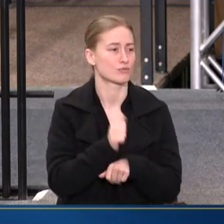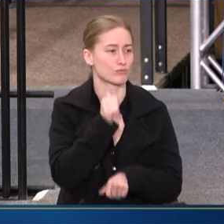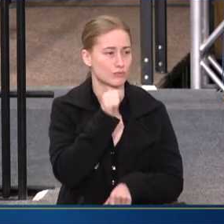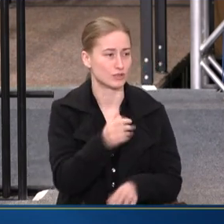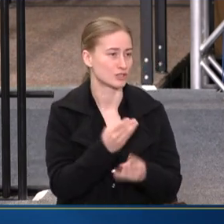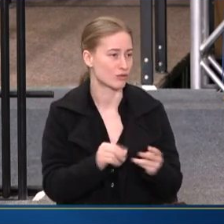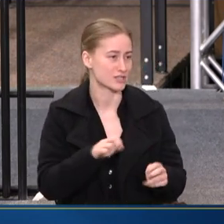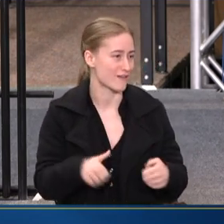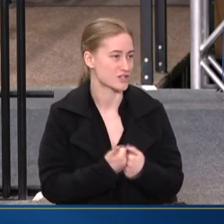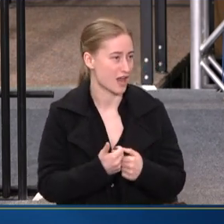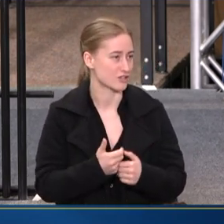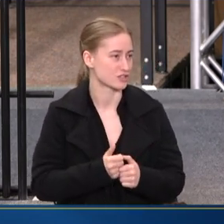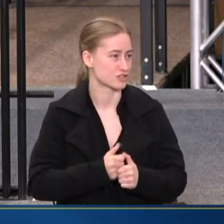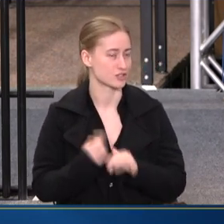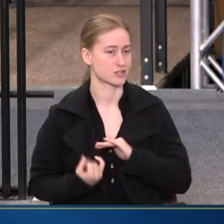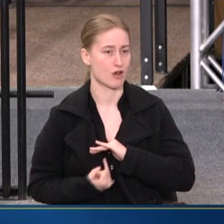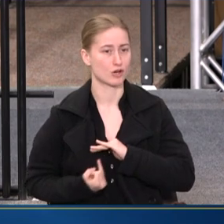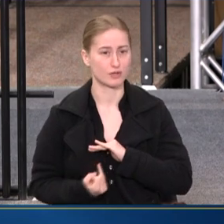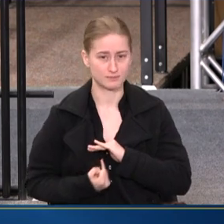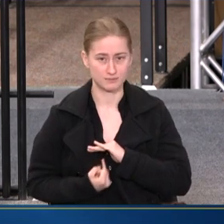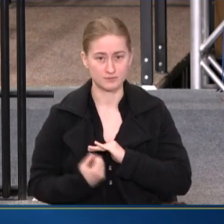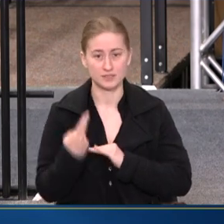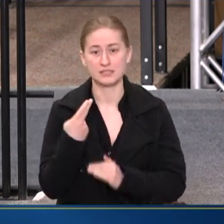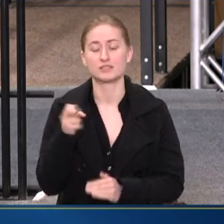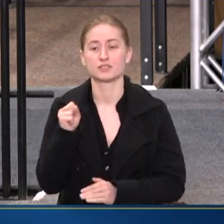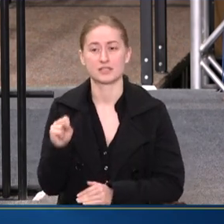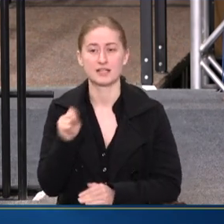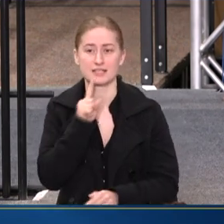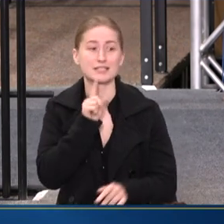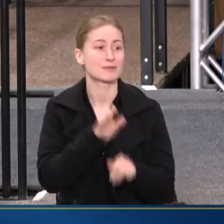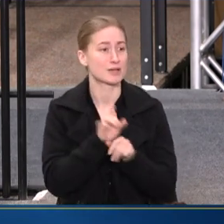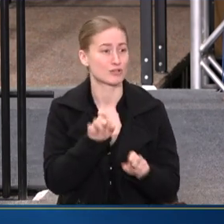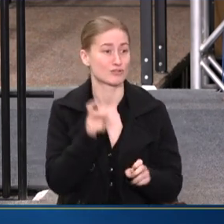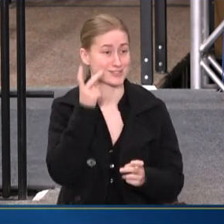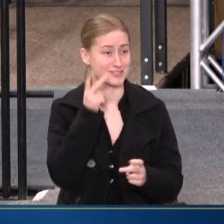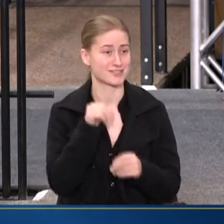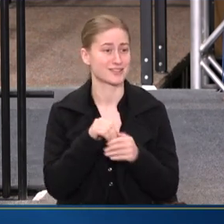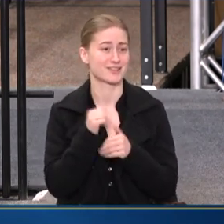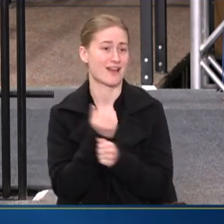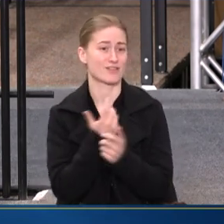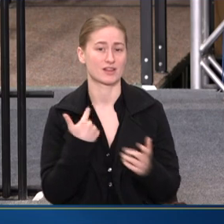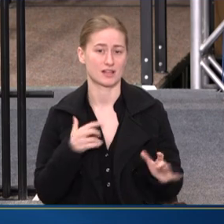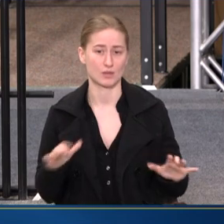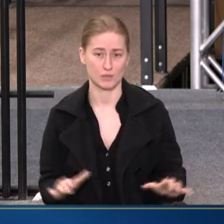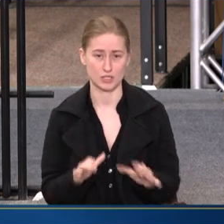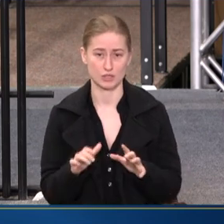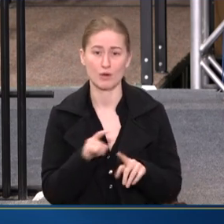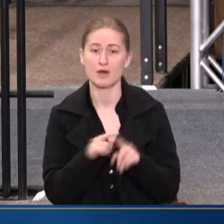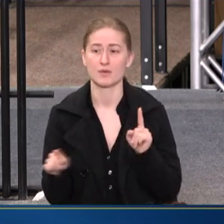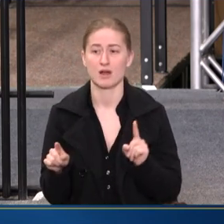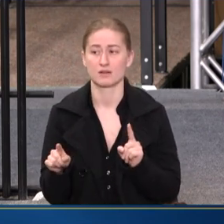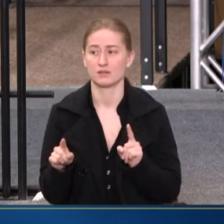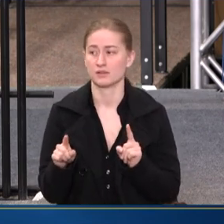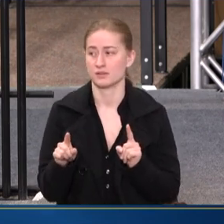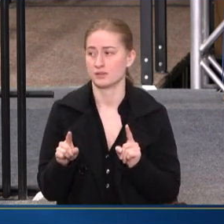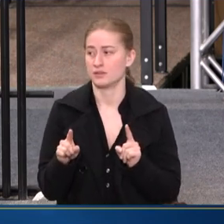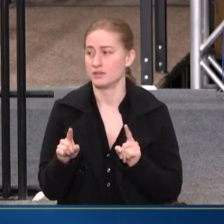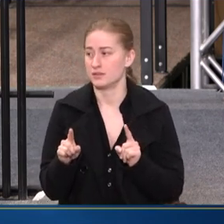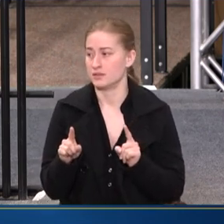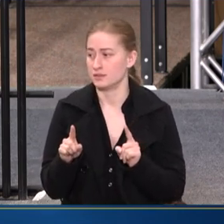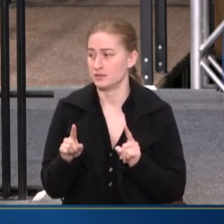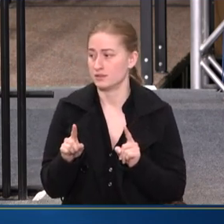CHALLENGES ON OUR OWN THOUGH. THE HHS IS COMMITTED AND YOU CAN SEE IT IN ALL THAT WE DO. BUT THE